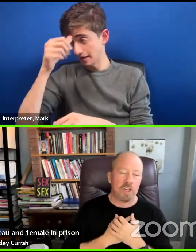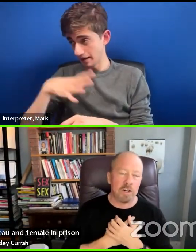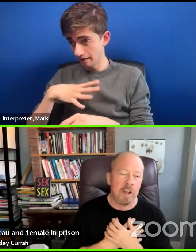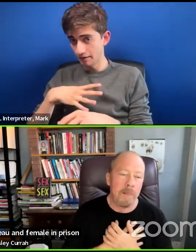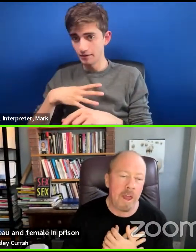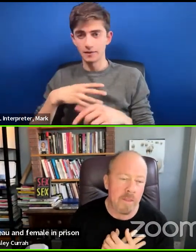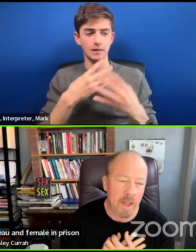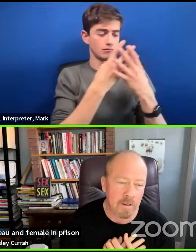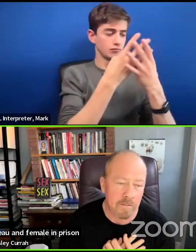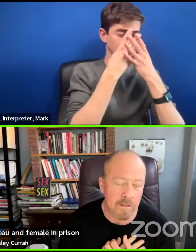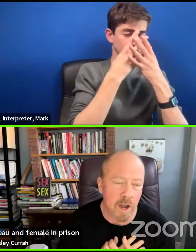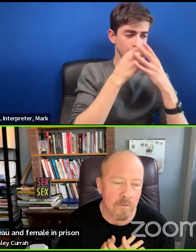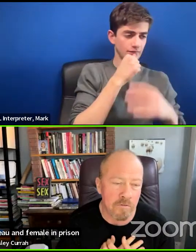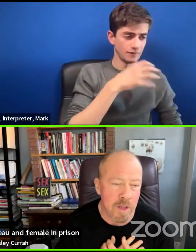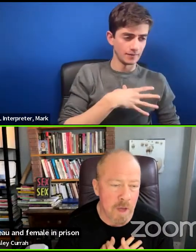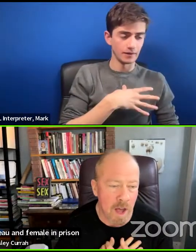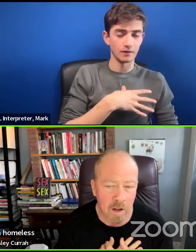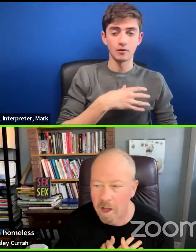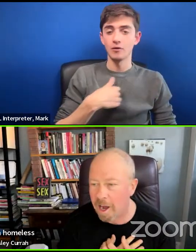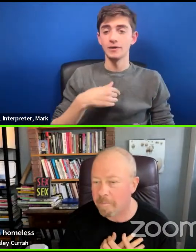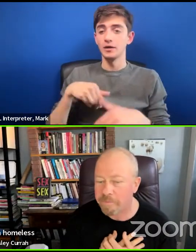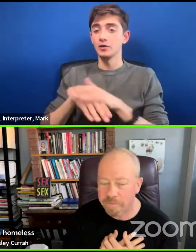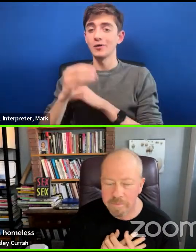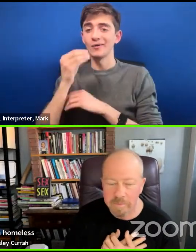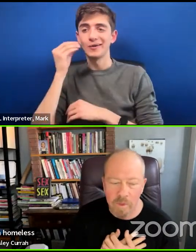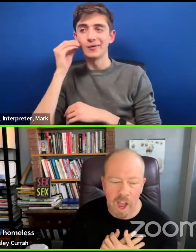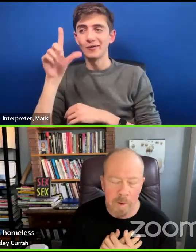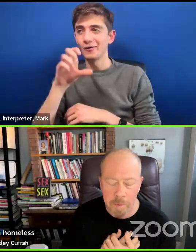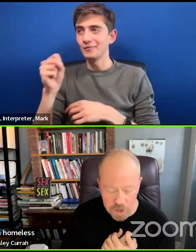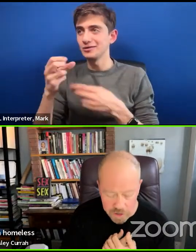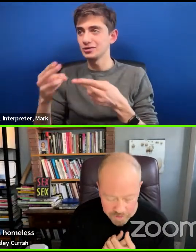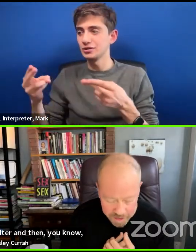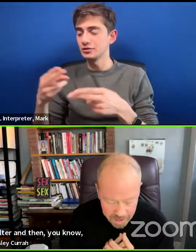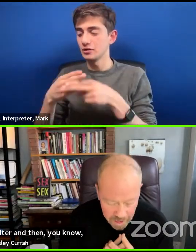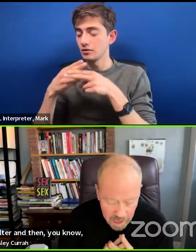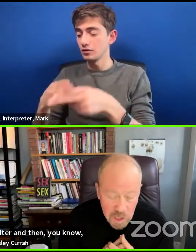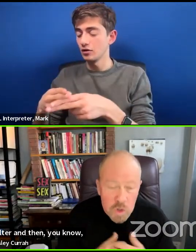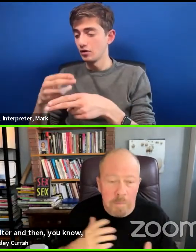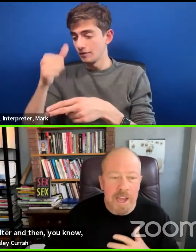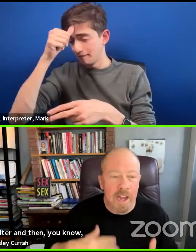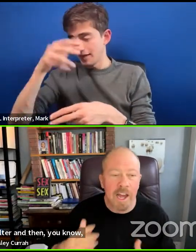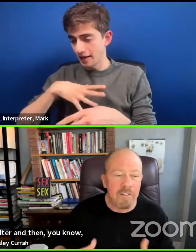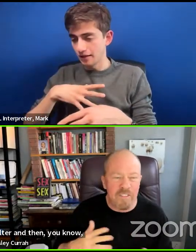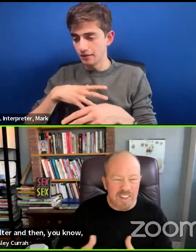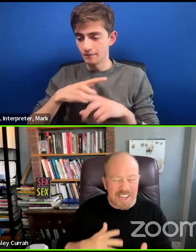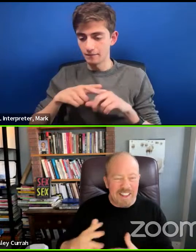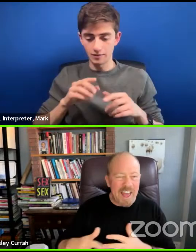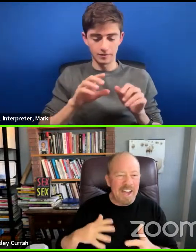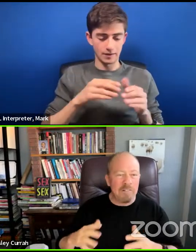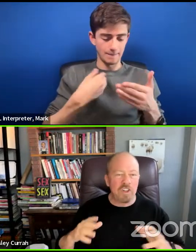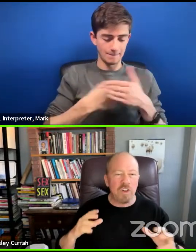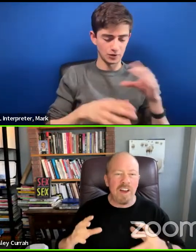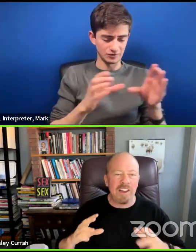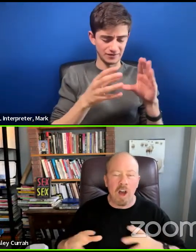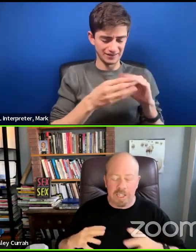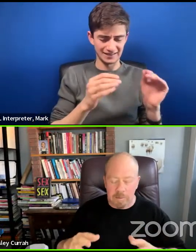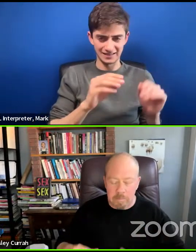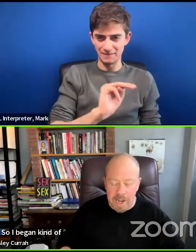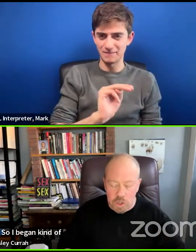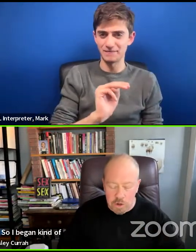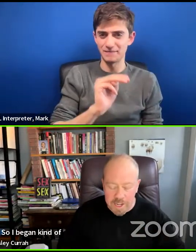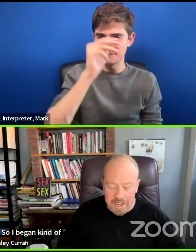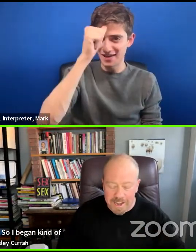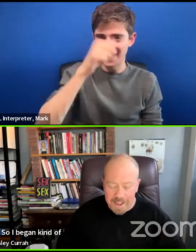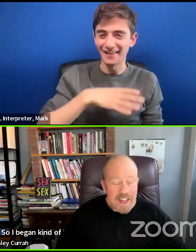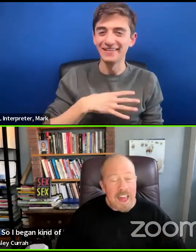shelter and then female on my birth certificate? So I began investigating that and I was trying to unlock